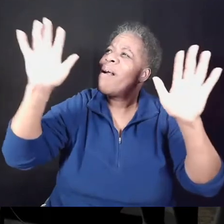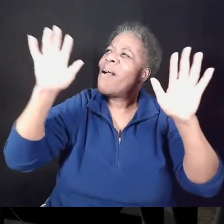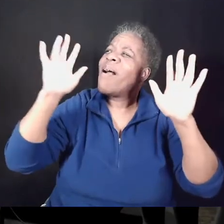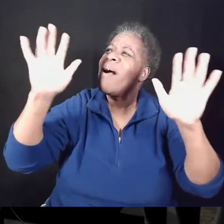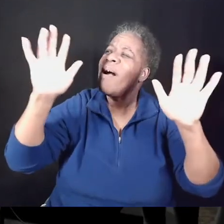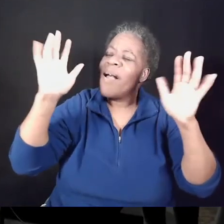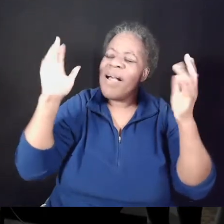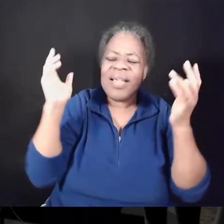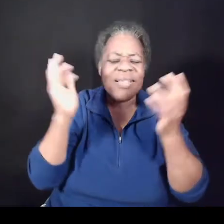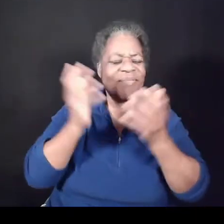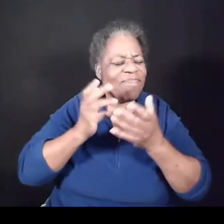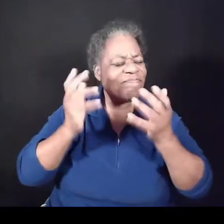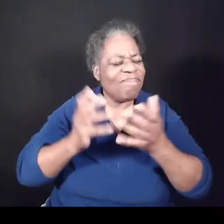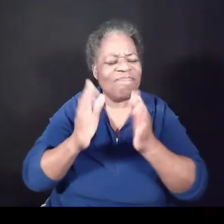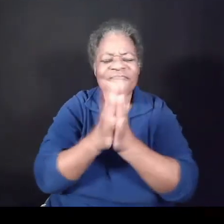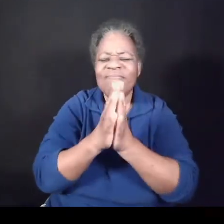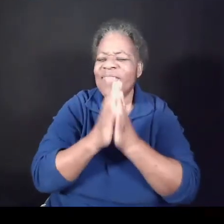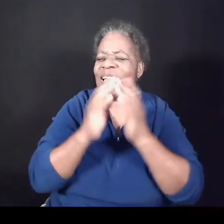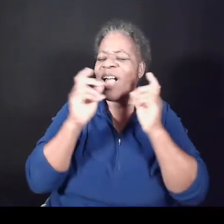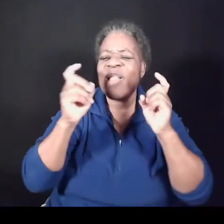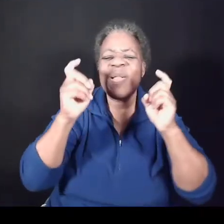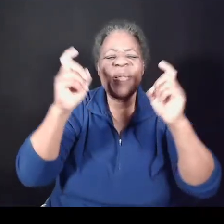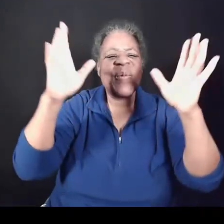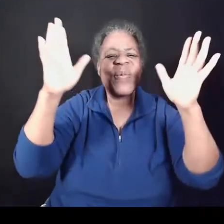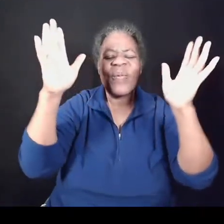Sing hallelujah.